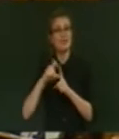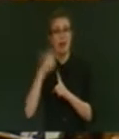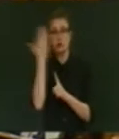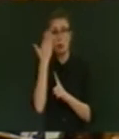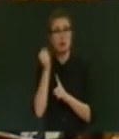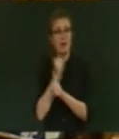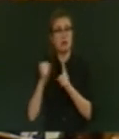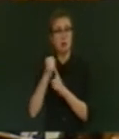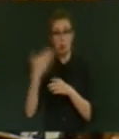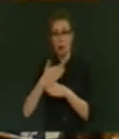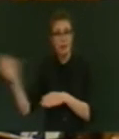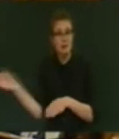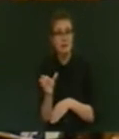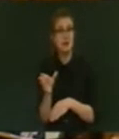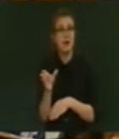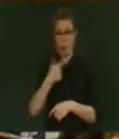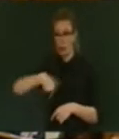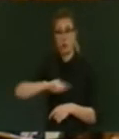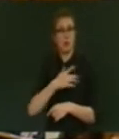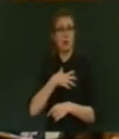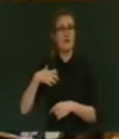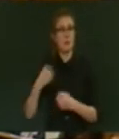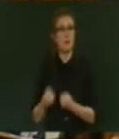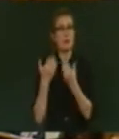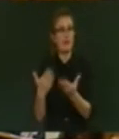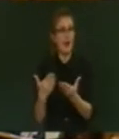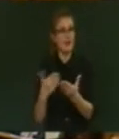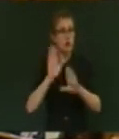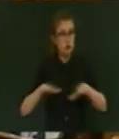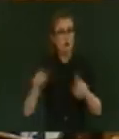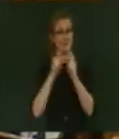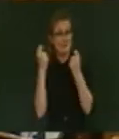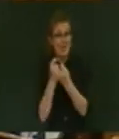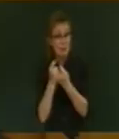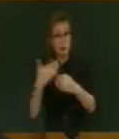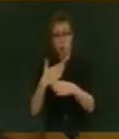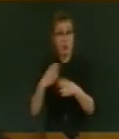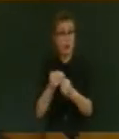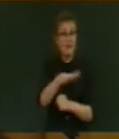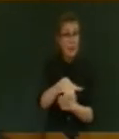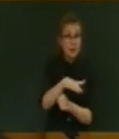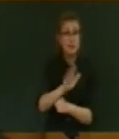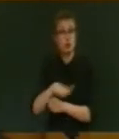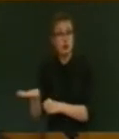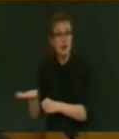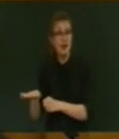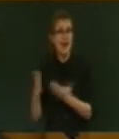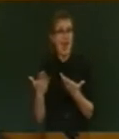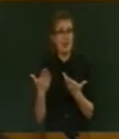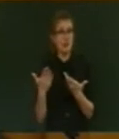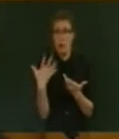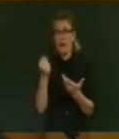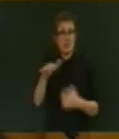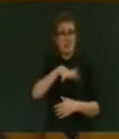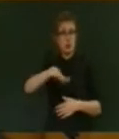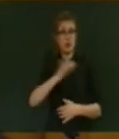the Government that has provided the new children's teams. And in the worst, the very worst of the economic conditions this country faced, we